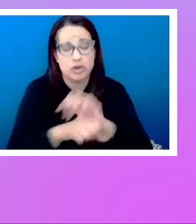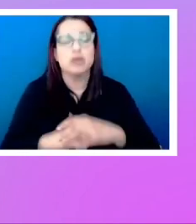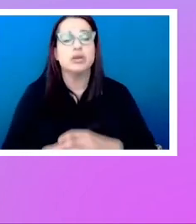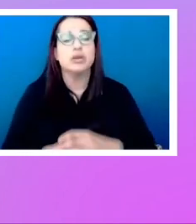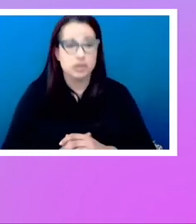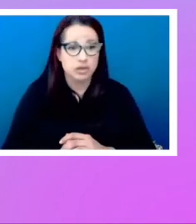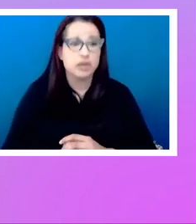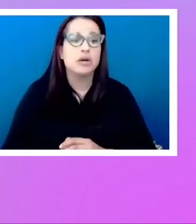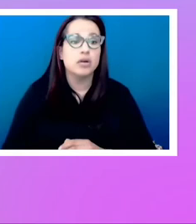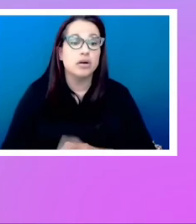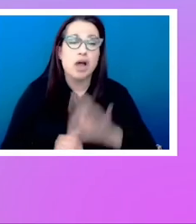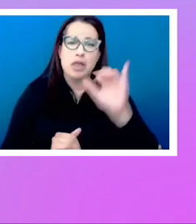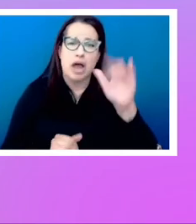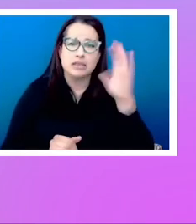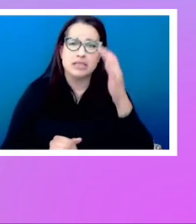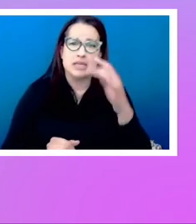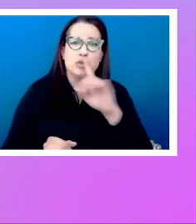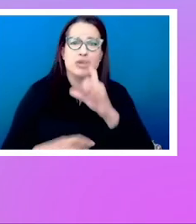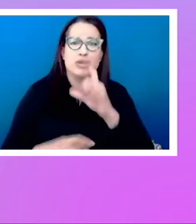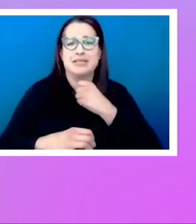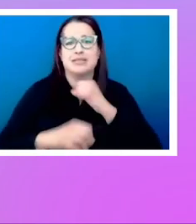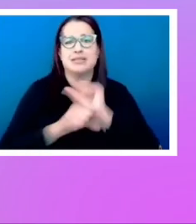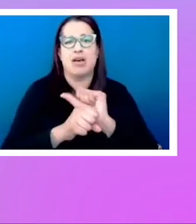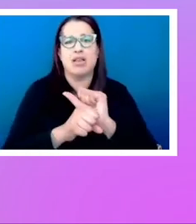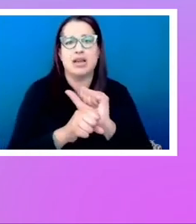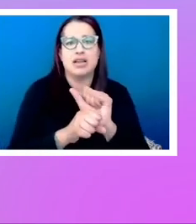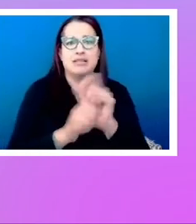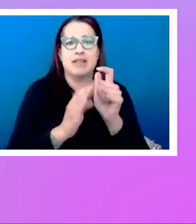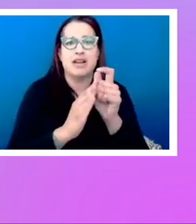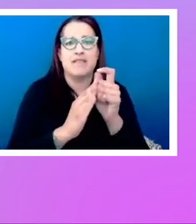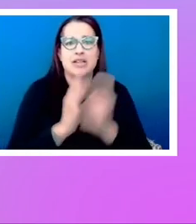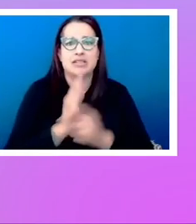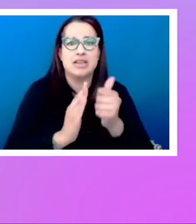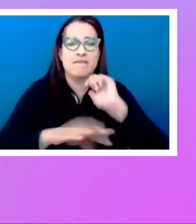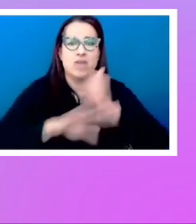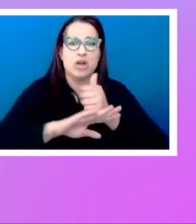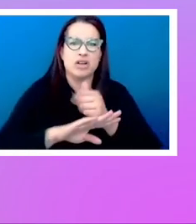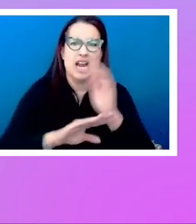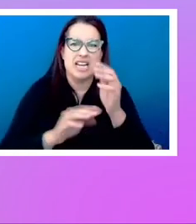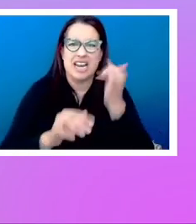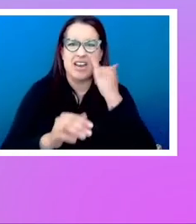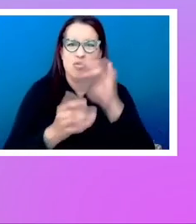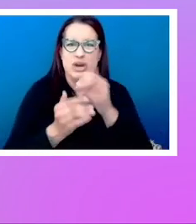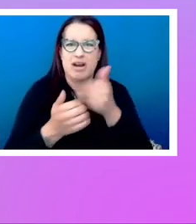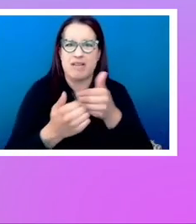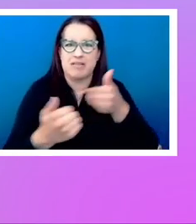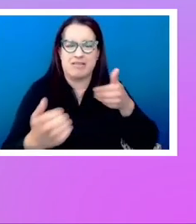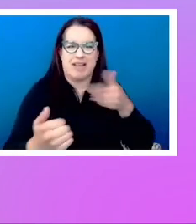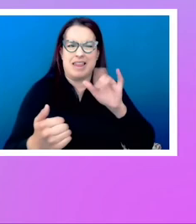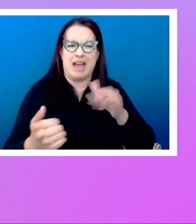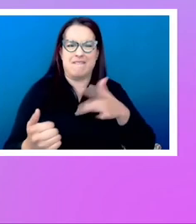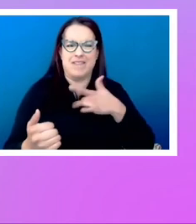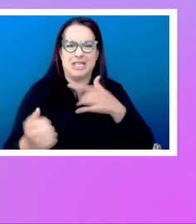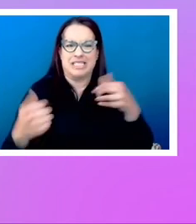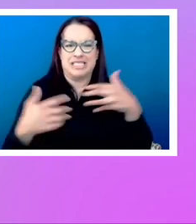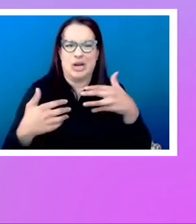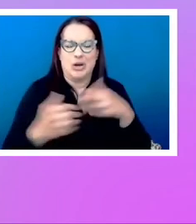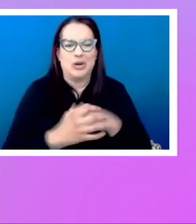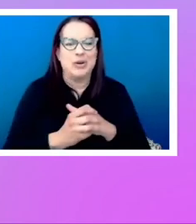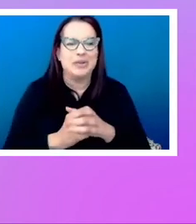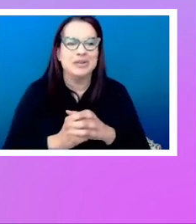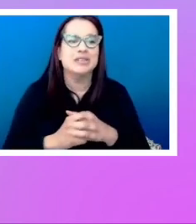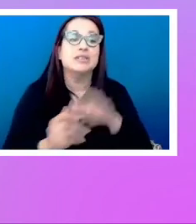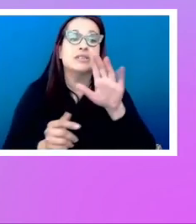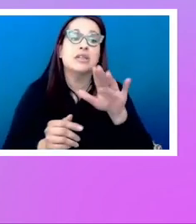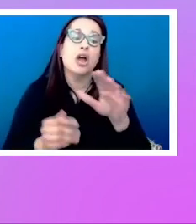seems a solid default. To move away from that seems quite scary. You know, in CSS, we have initial values of CSS